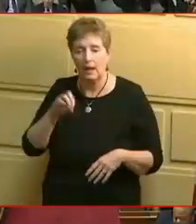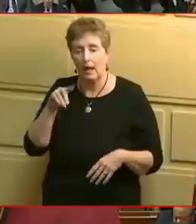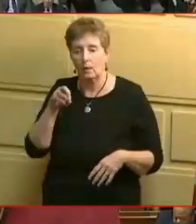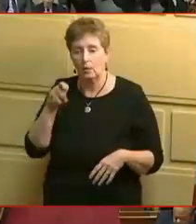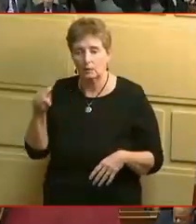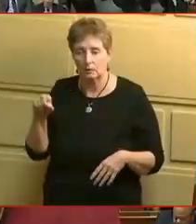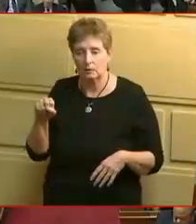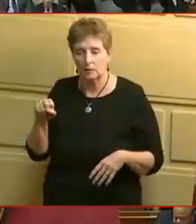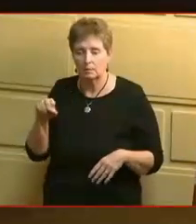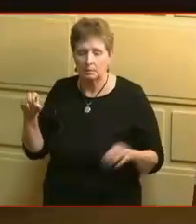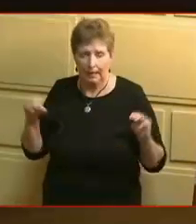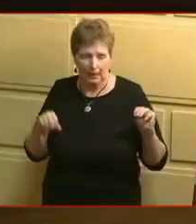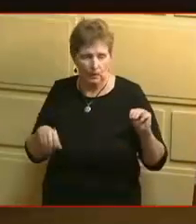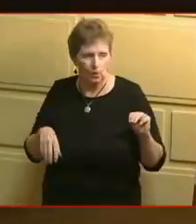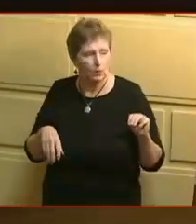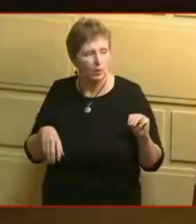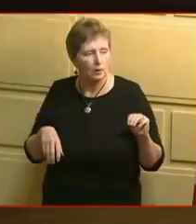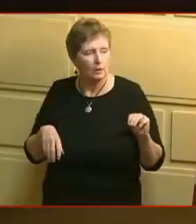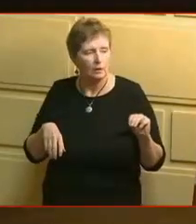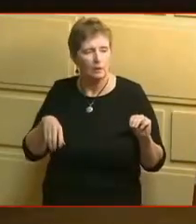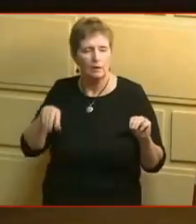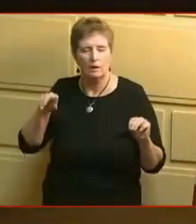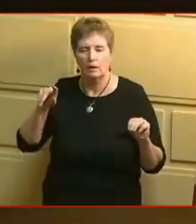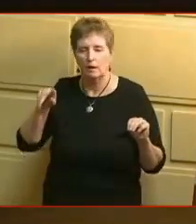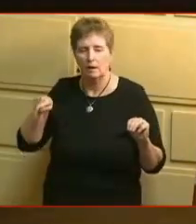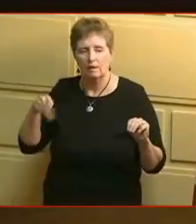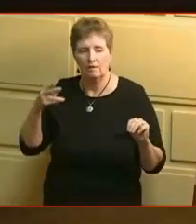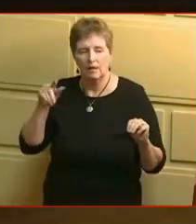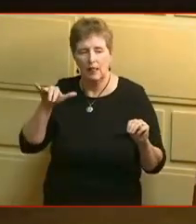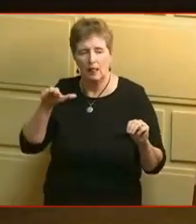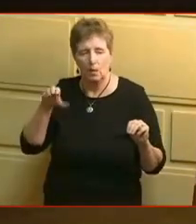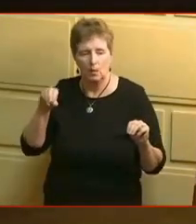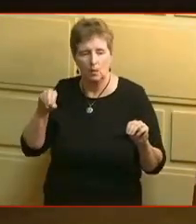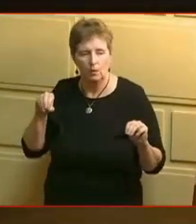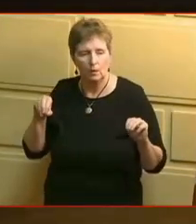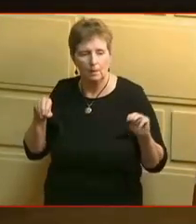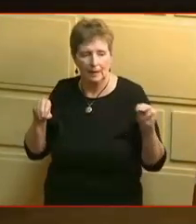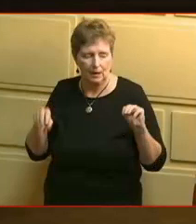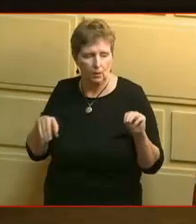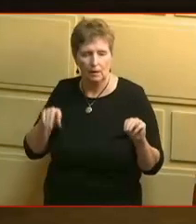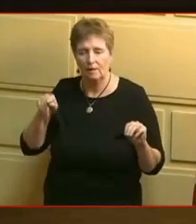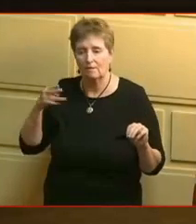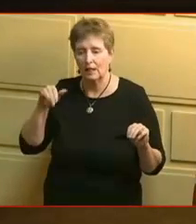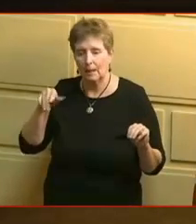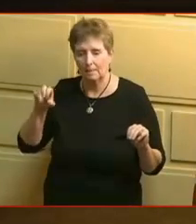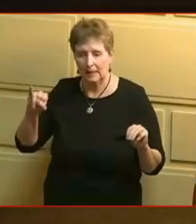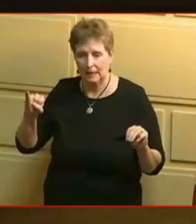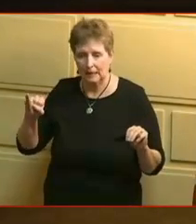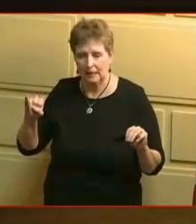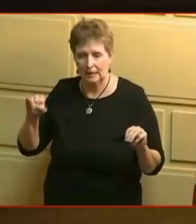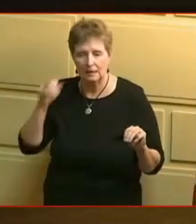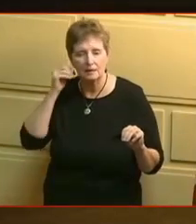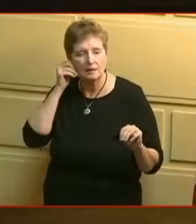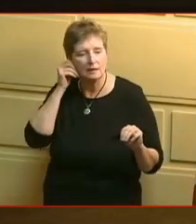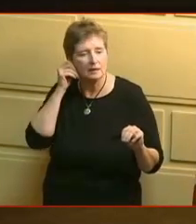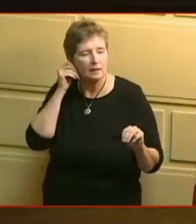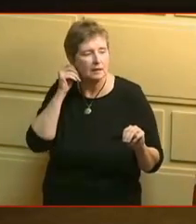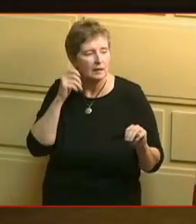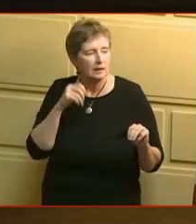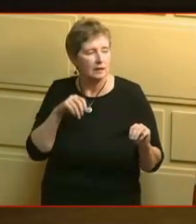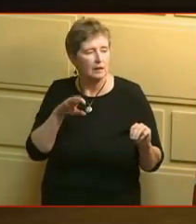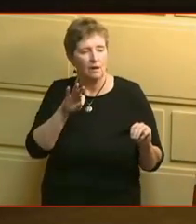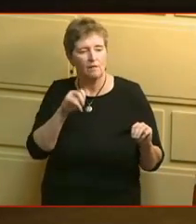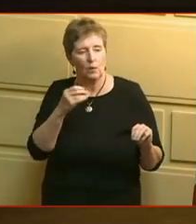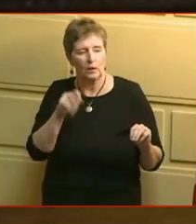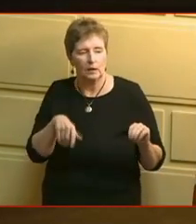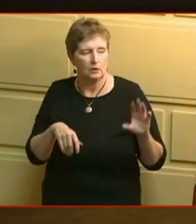representative Philella representative Philippi representative Fogarty